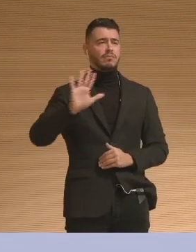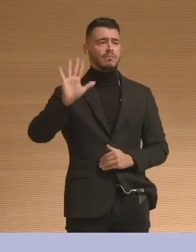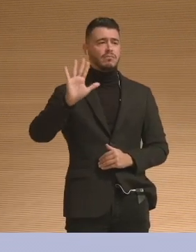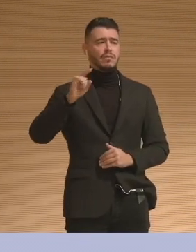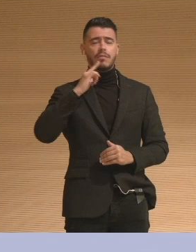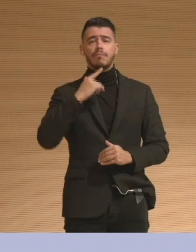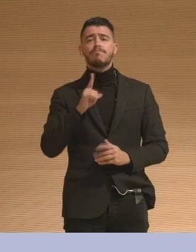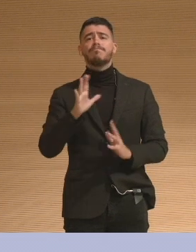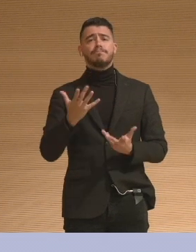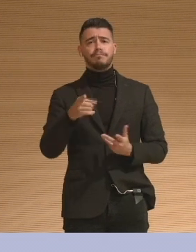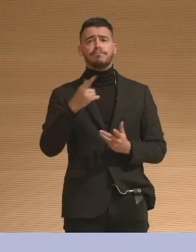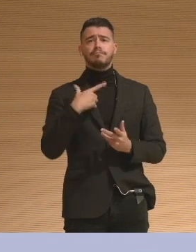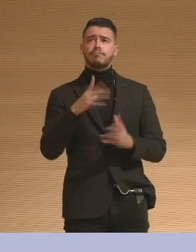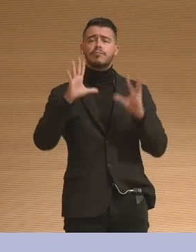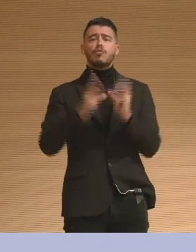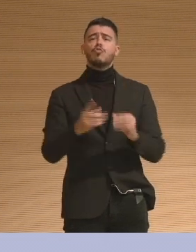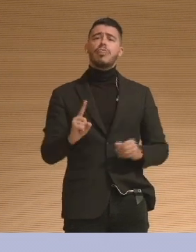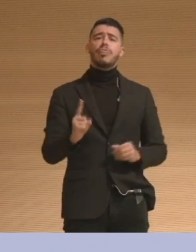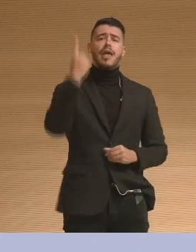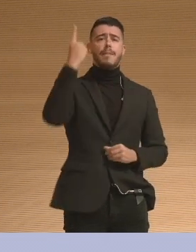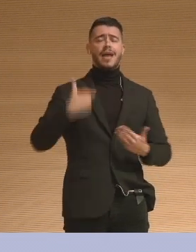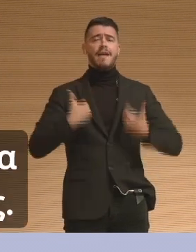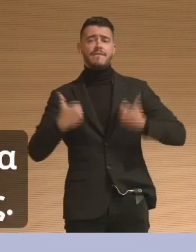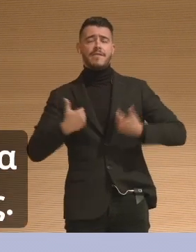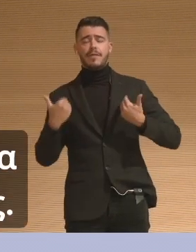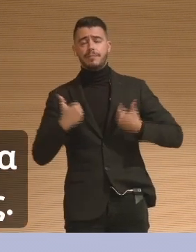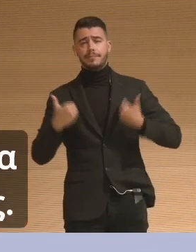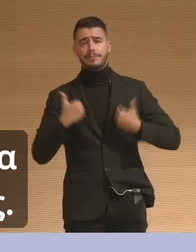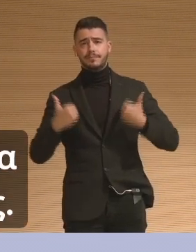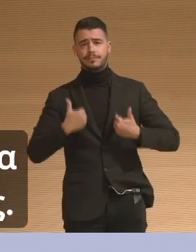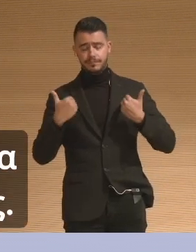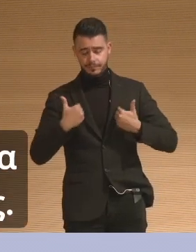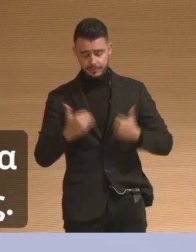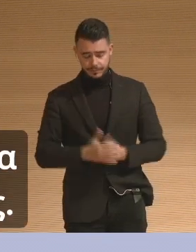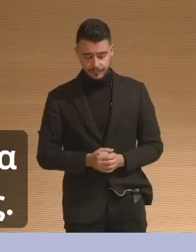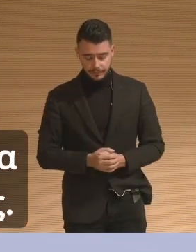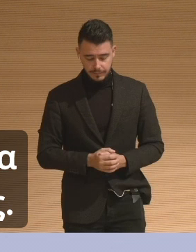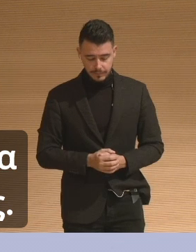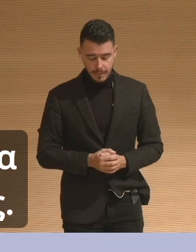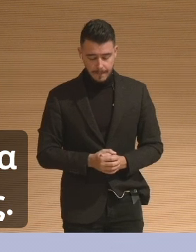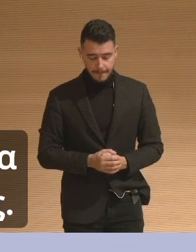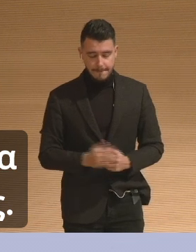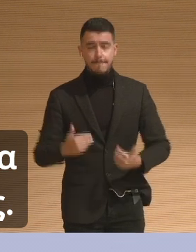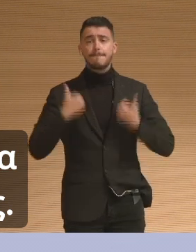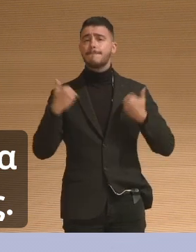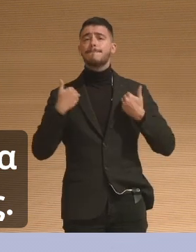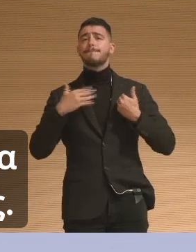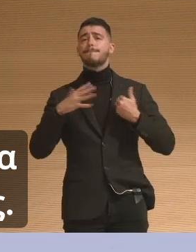and many of whom were undergoing pretty profound tragedies. And they were going through therapeutic